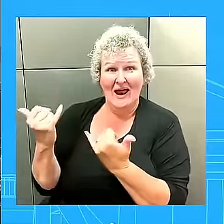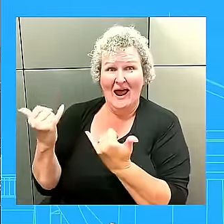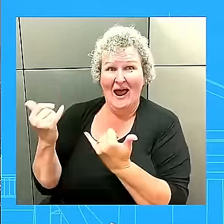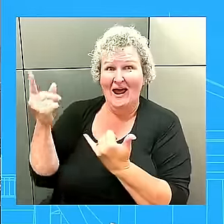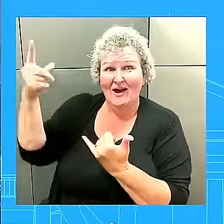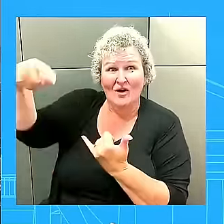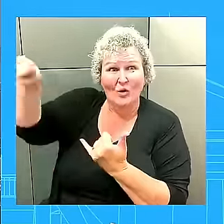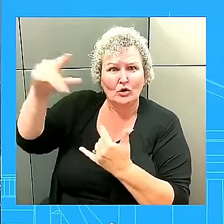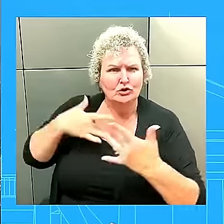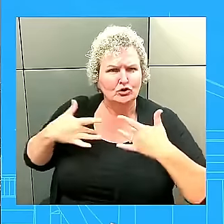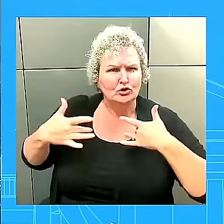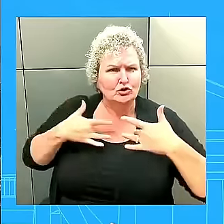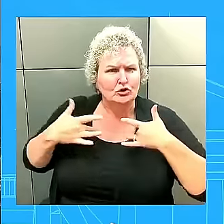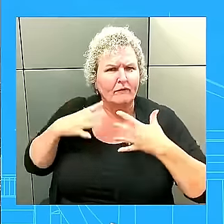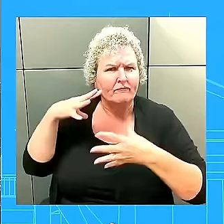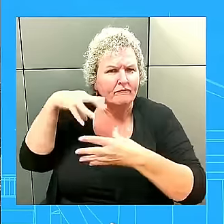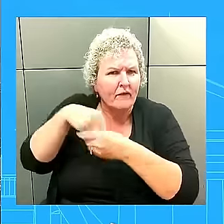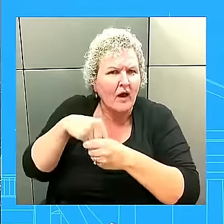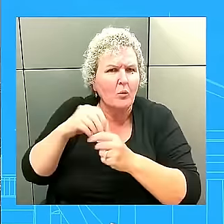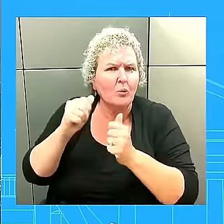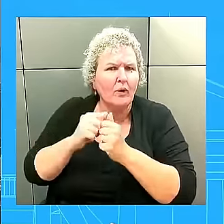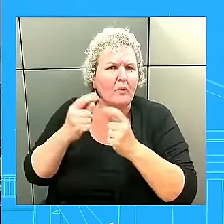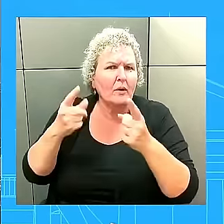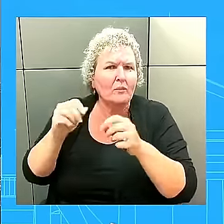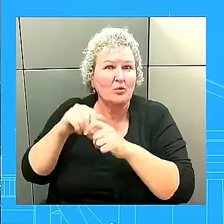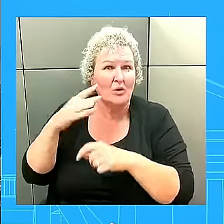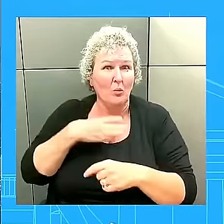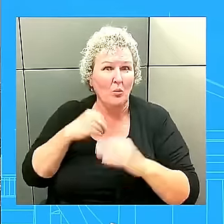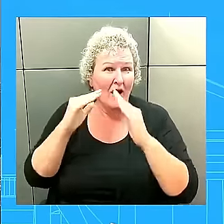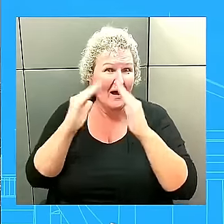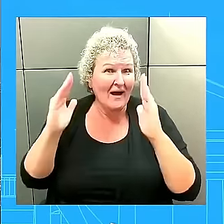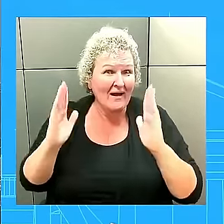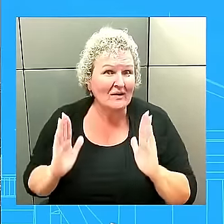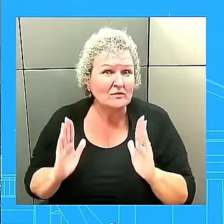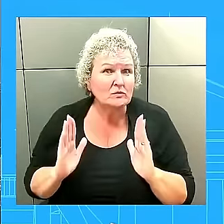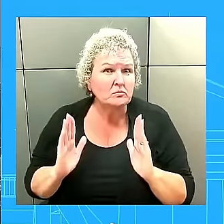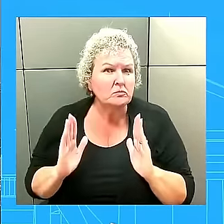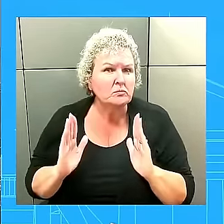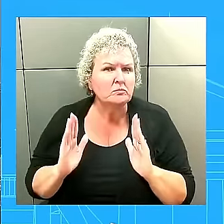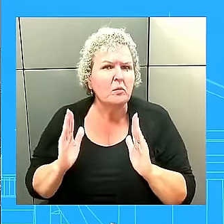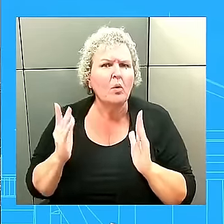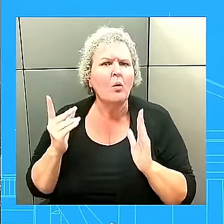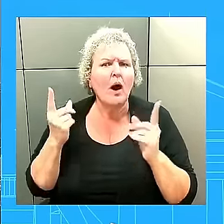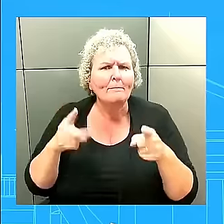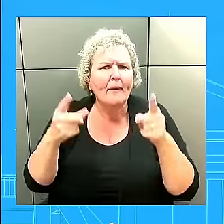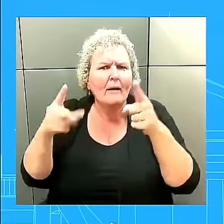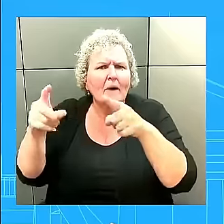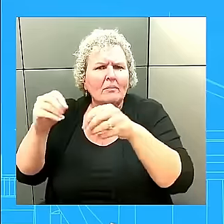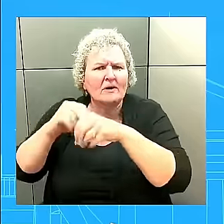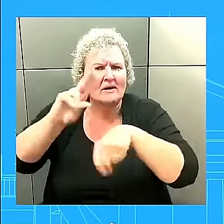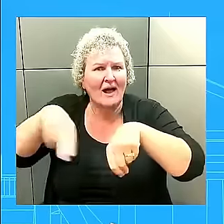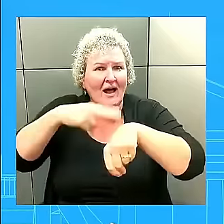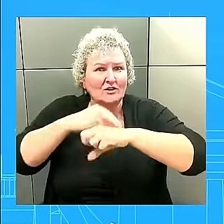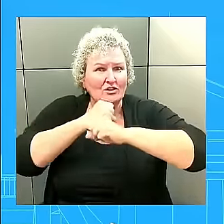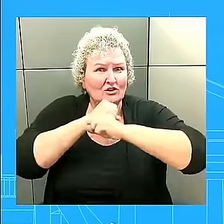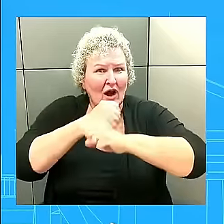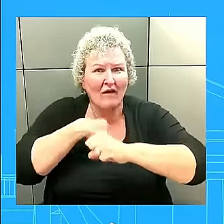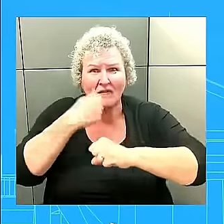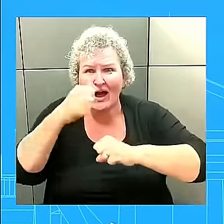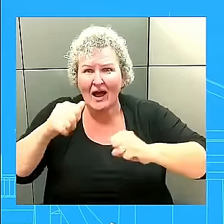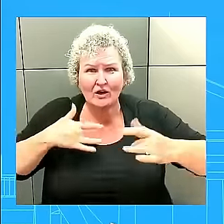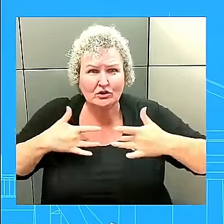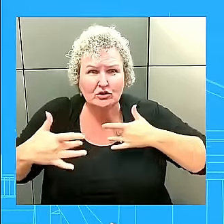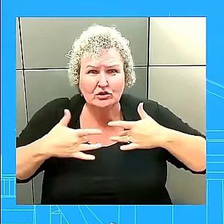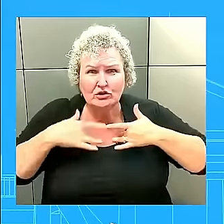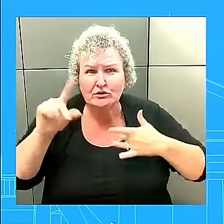House that could potentially, in their words, endanger national security. Is that a concern of yours? Well, look, with the caveat that I'll, I'm going to